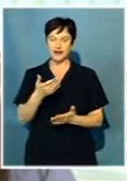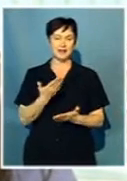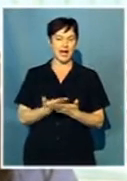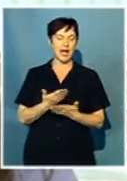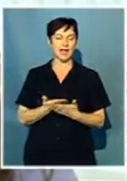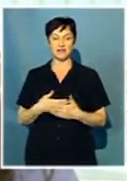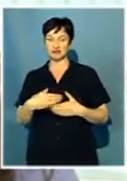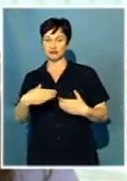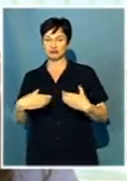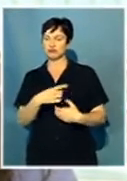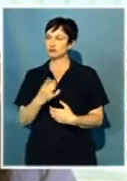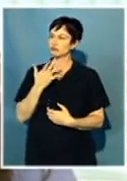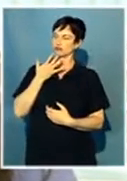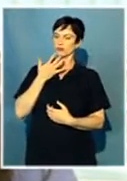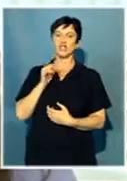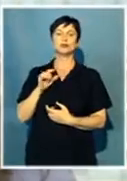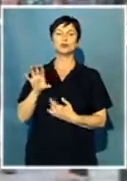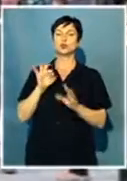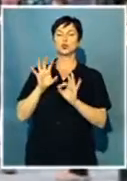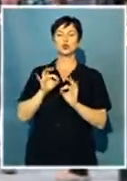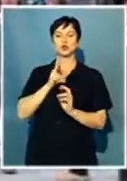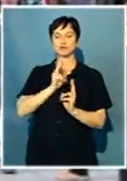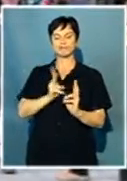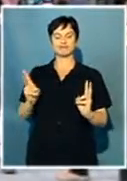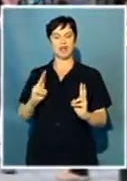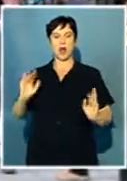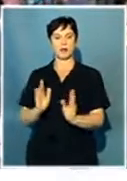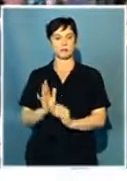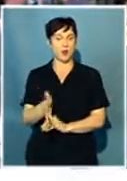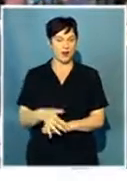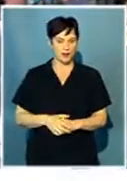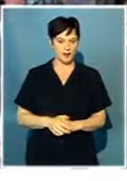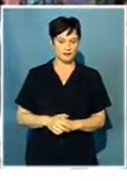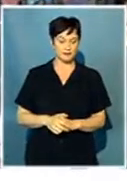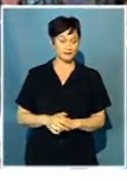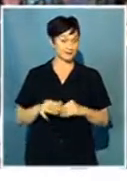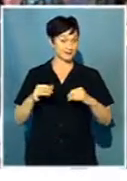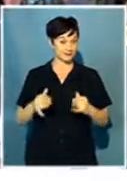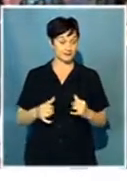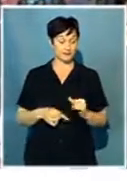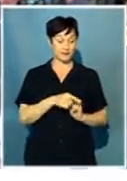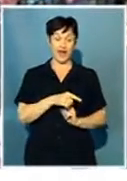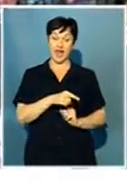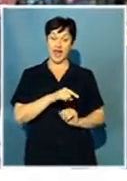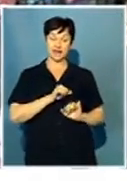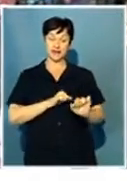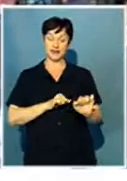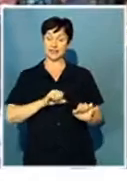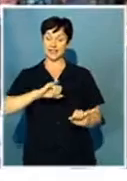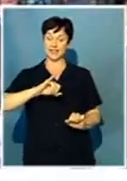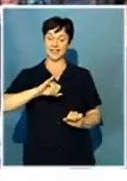to reduce limit choices in the long run. Shares in SAB Miller will be delisted on the London and